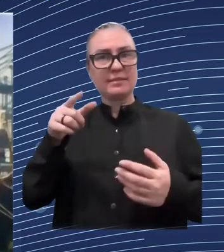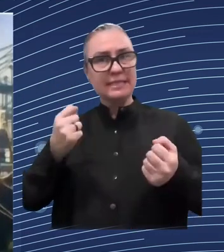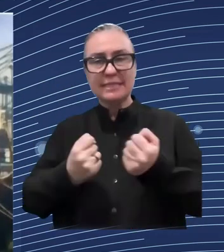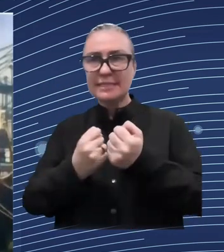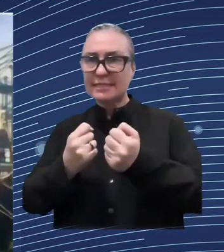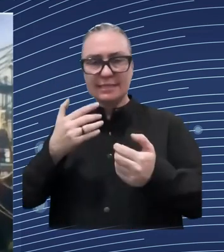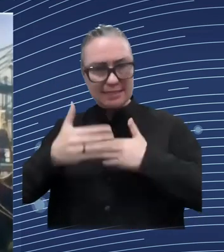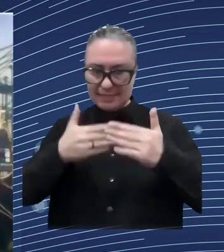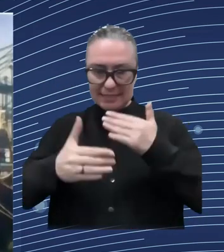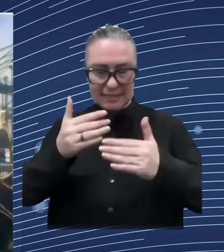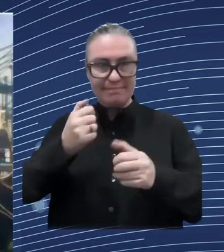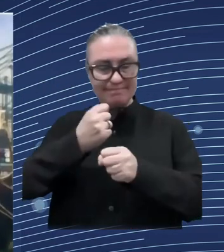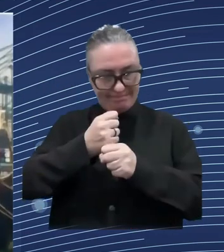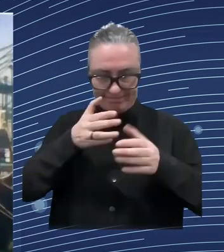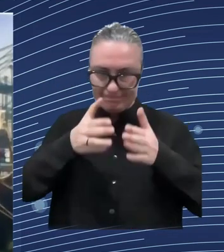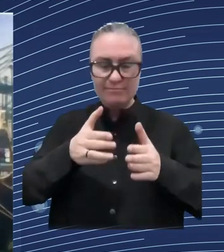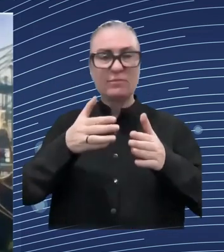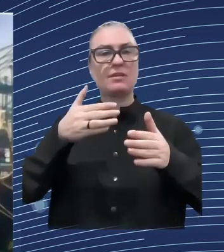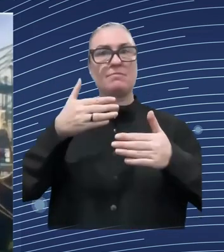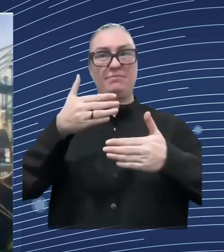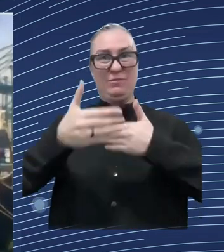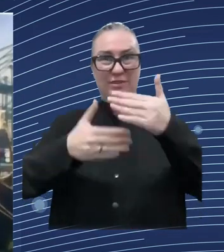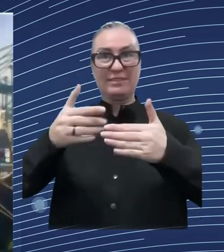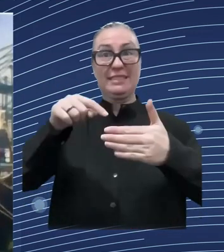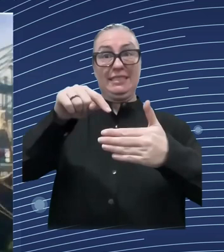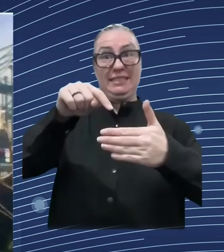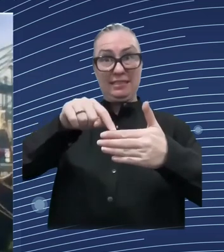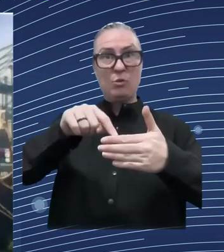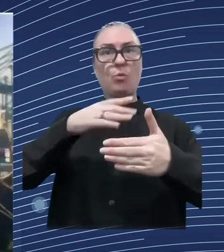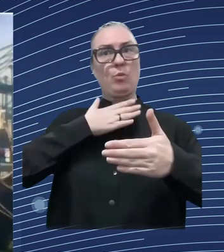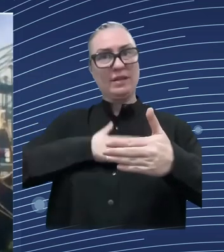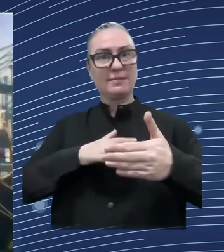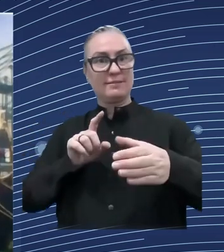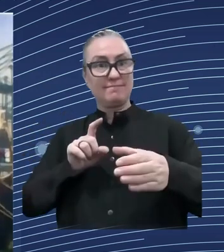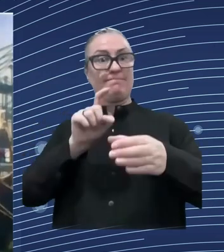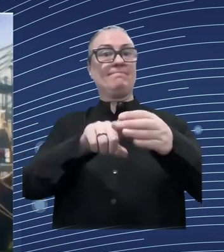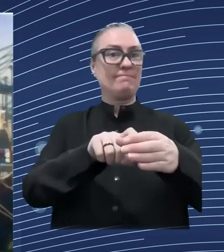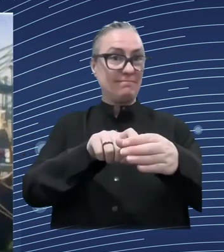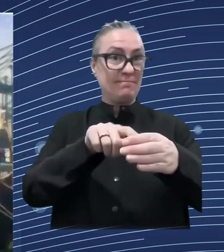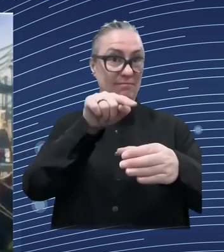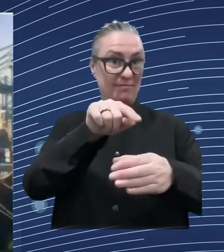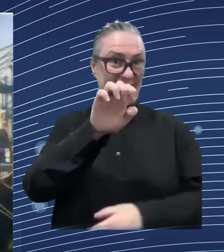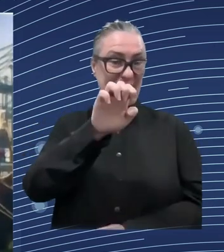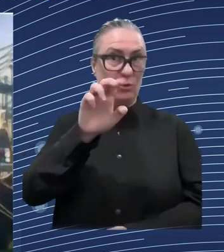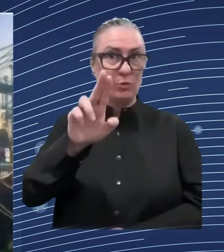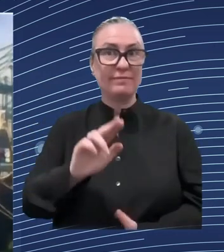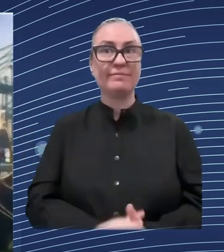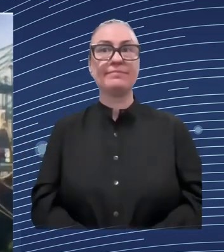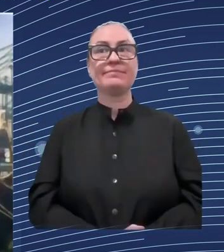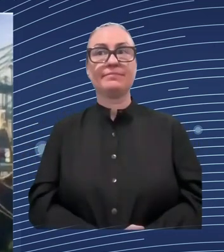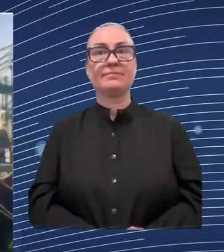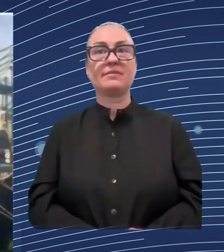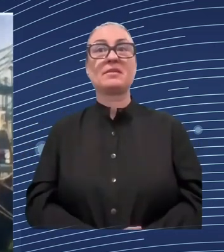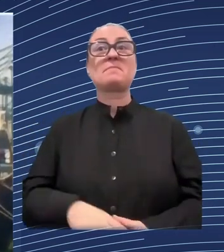historical moment it was wednesday last week when the commission uh recommended um opening up accession